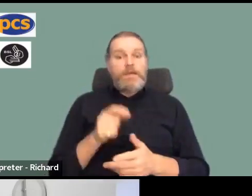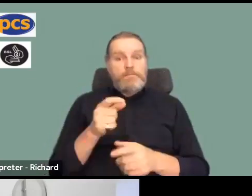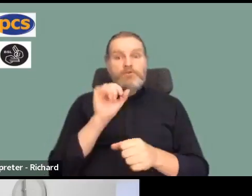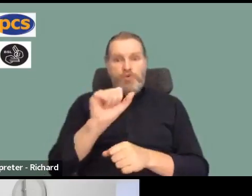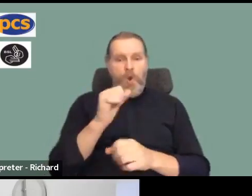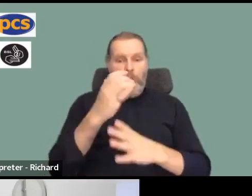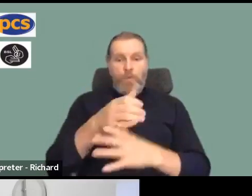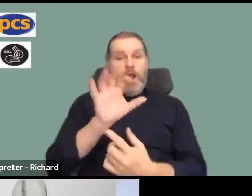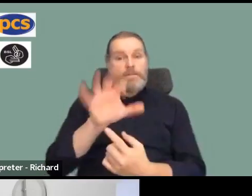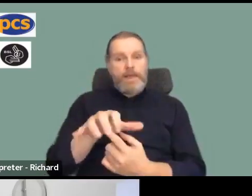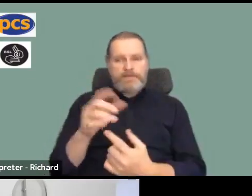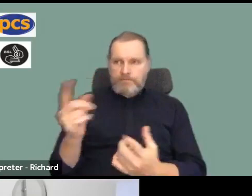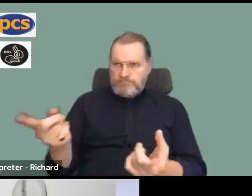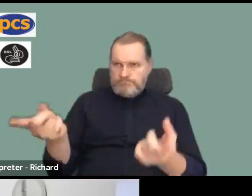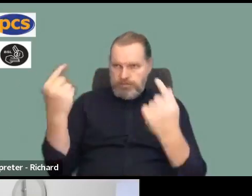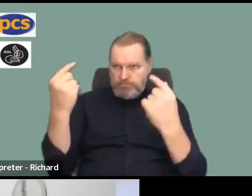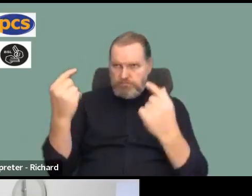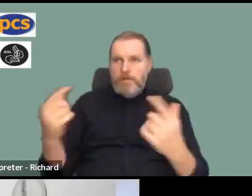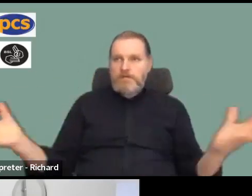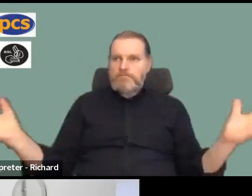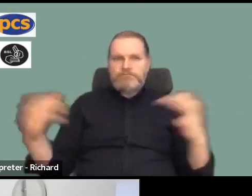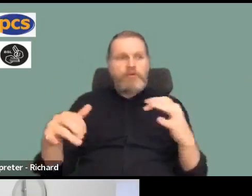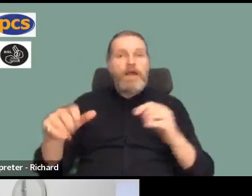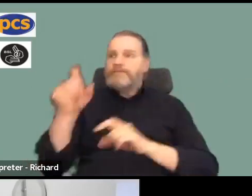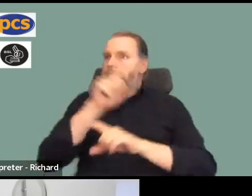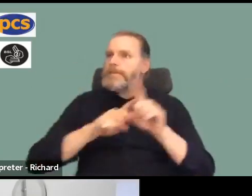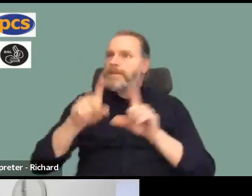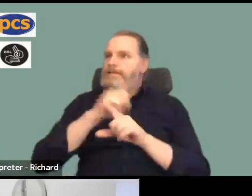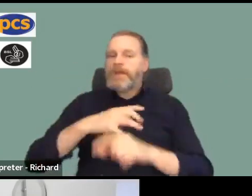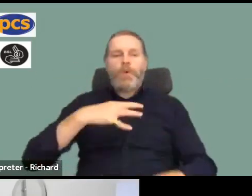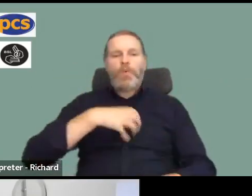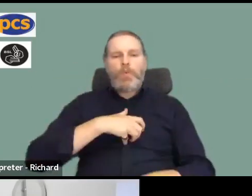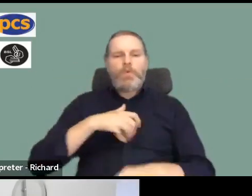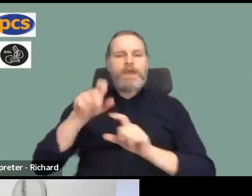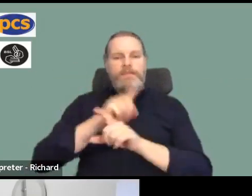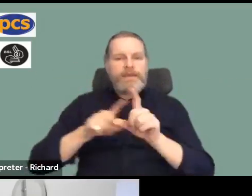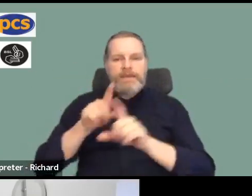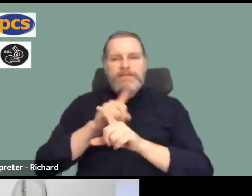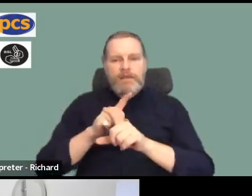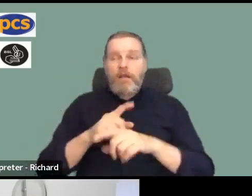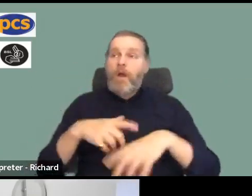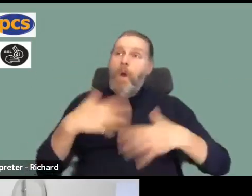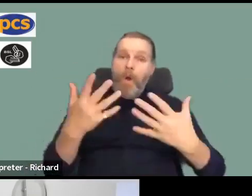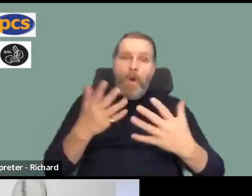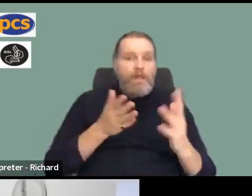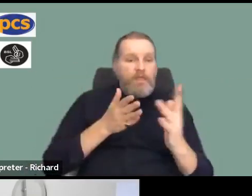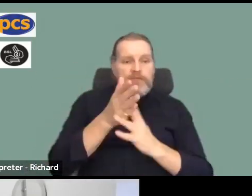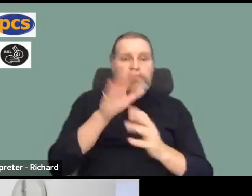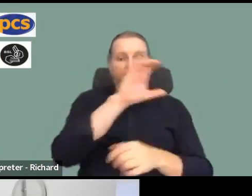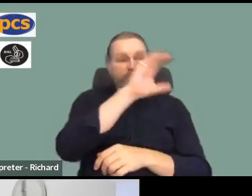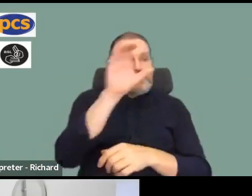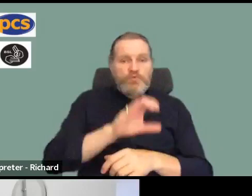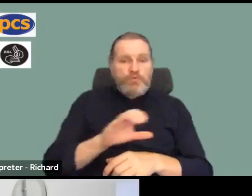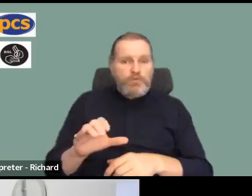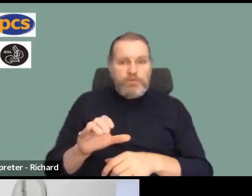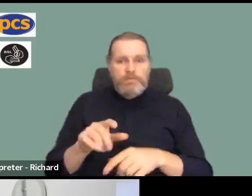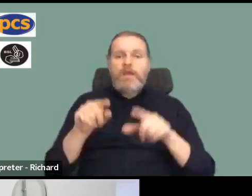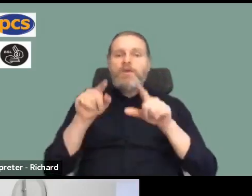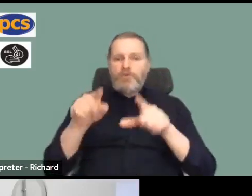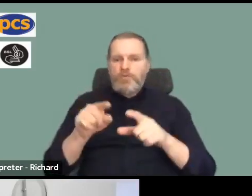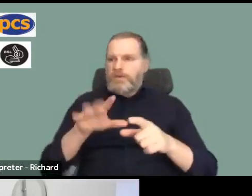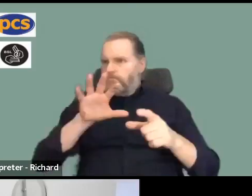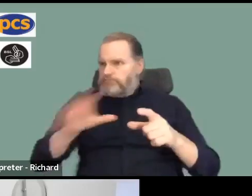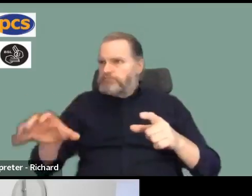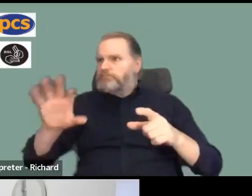either by calling a meeting in the office or arranging one online with Zoom. Every single branch and workplace should be trying to hold